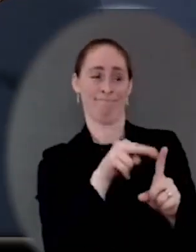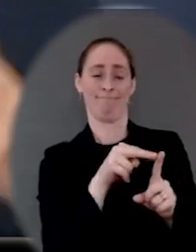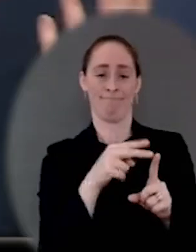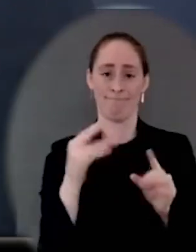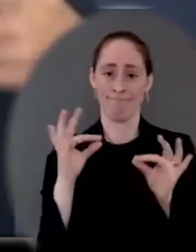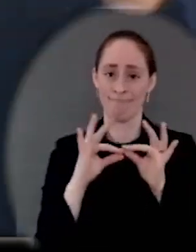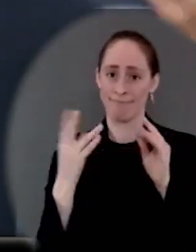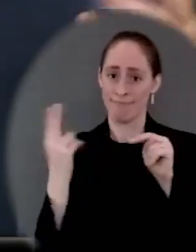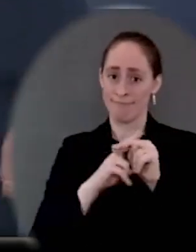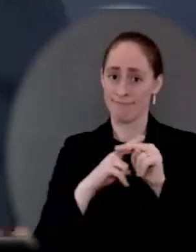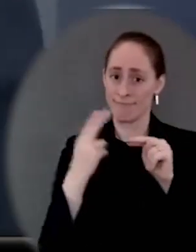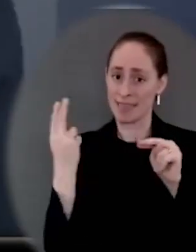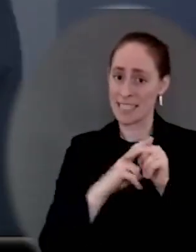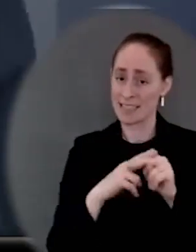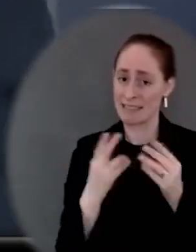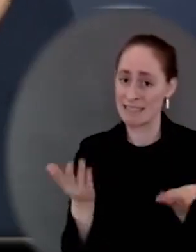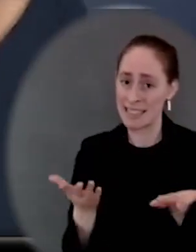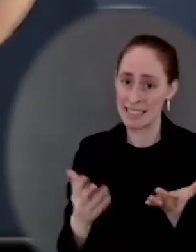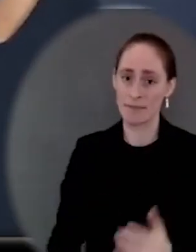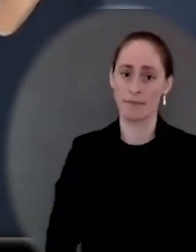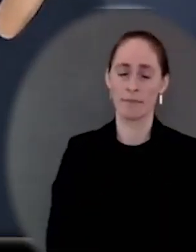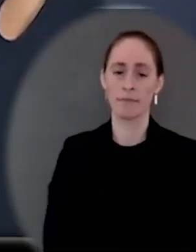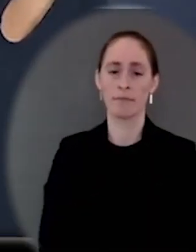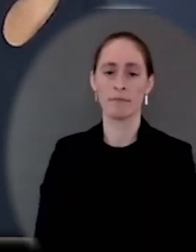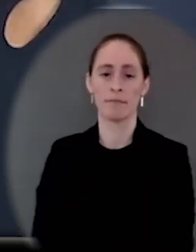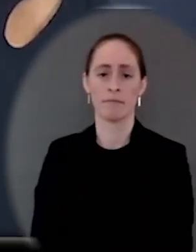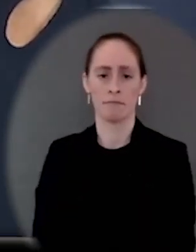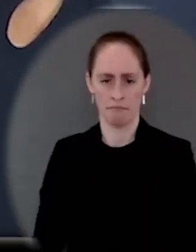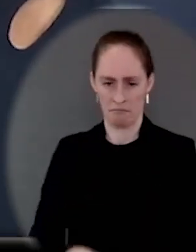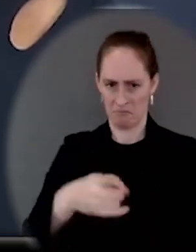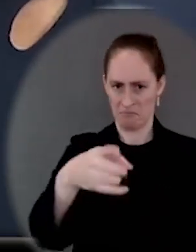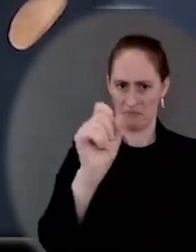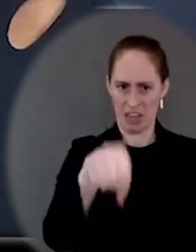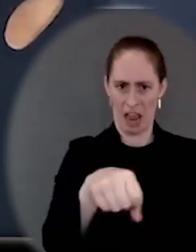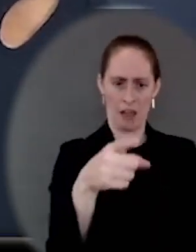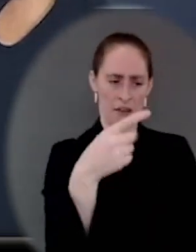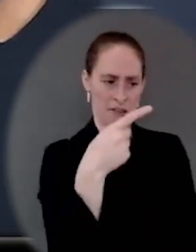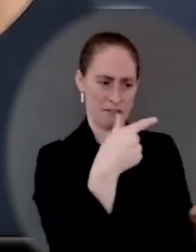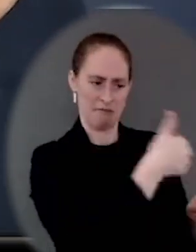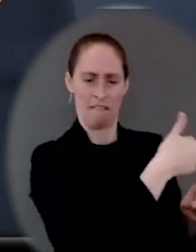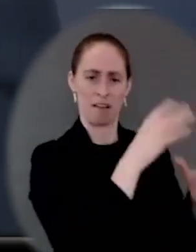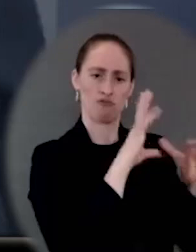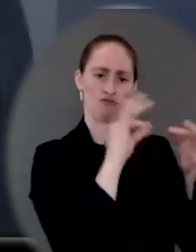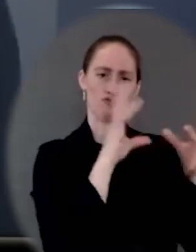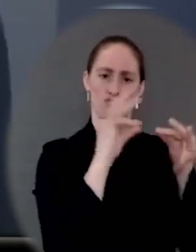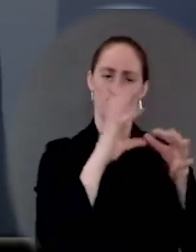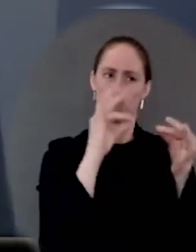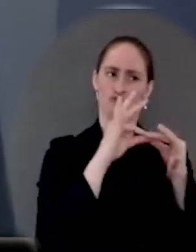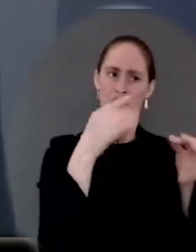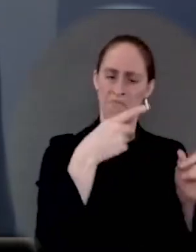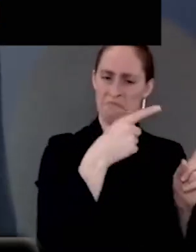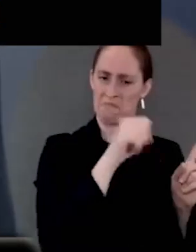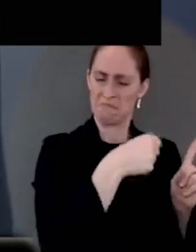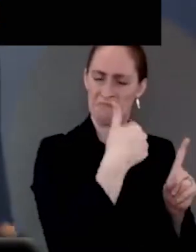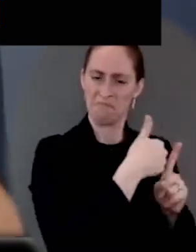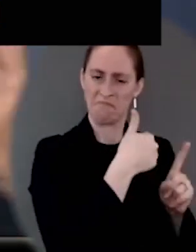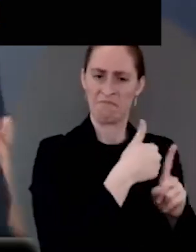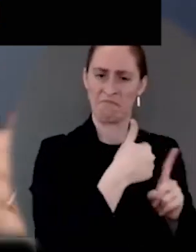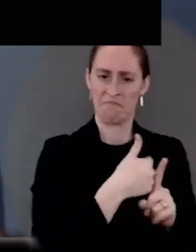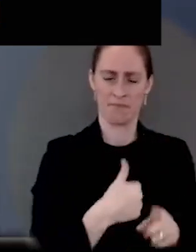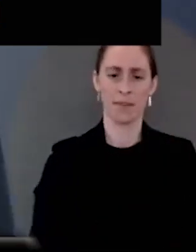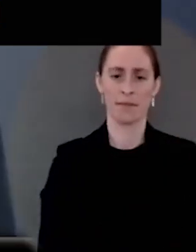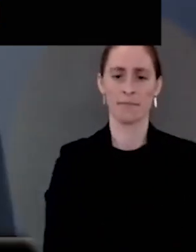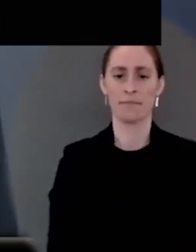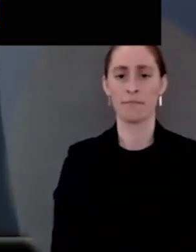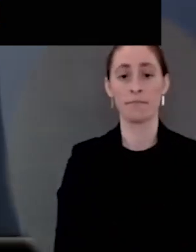of course, be speaking with the President, as the President alluded to, early next week. And I would expect the President will convey much